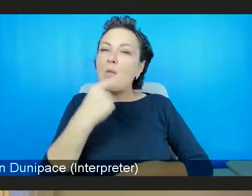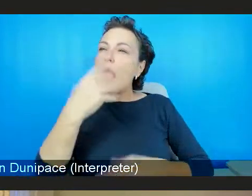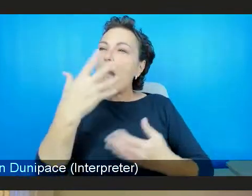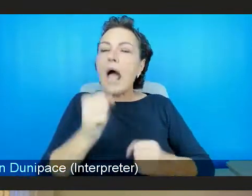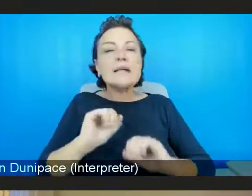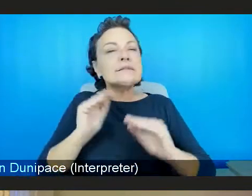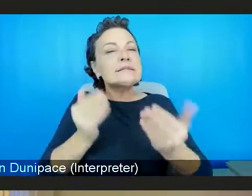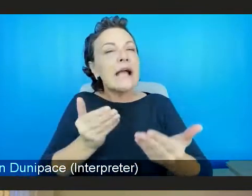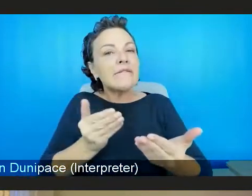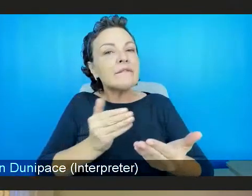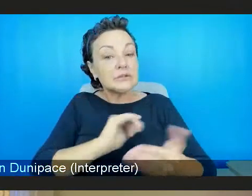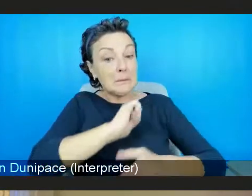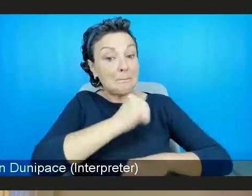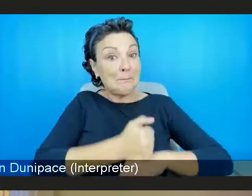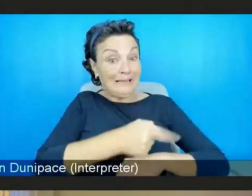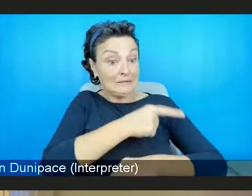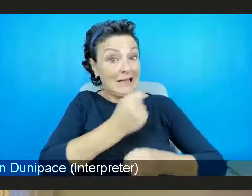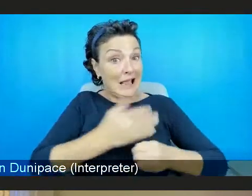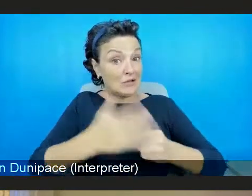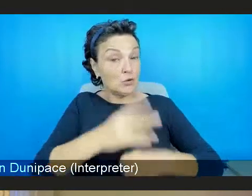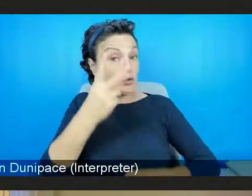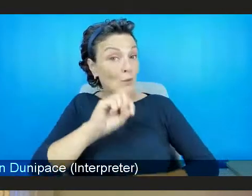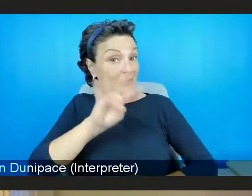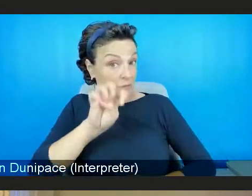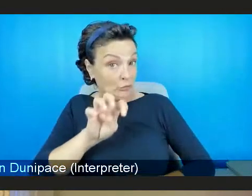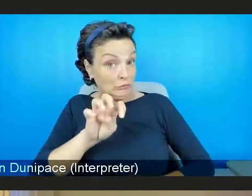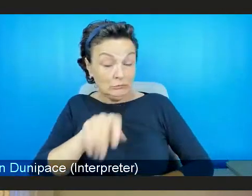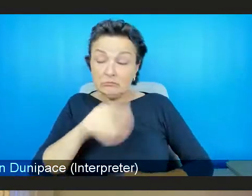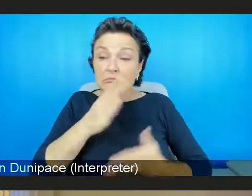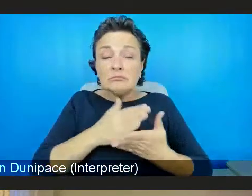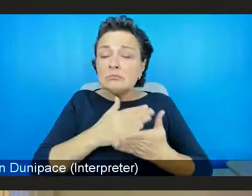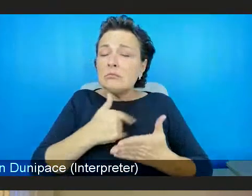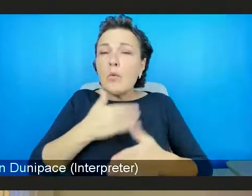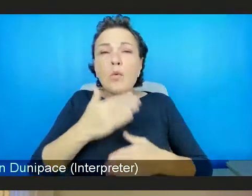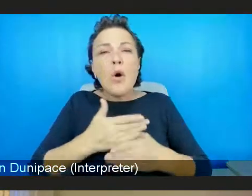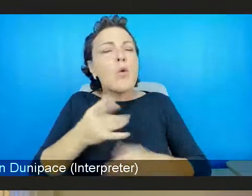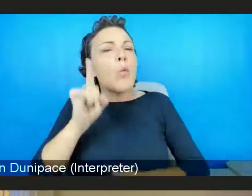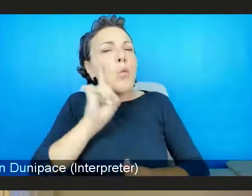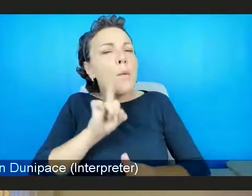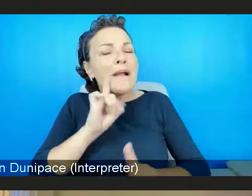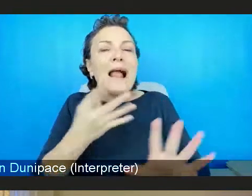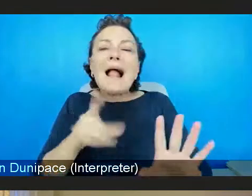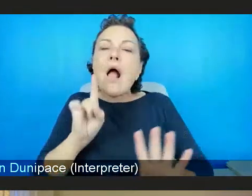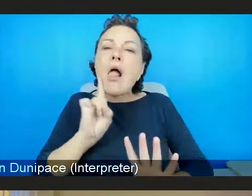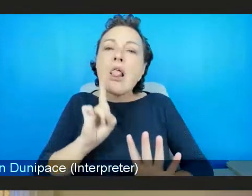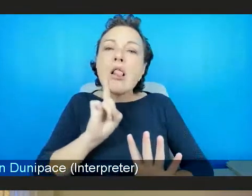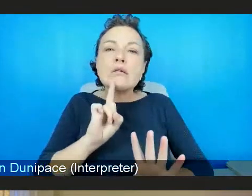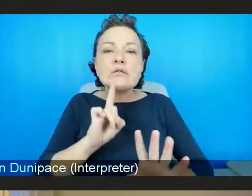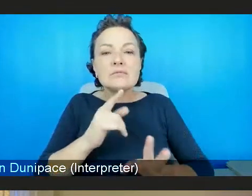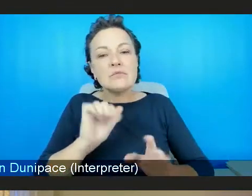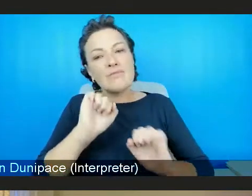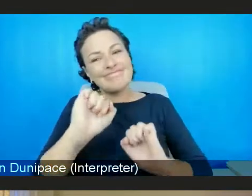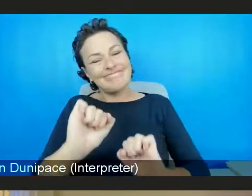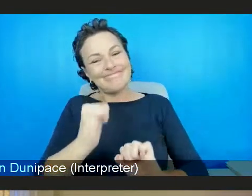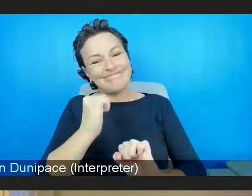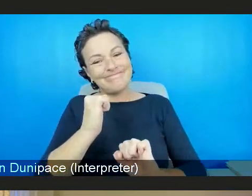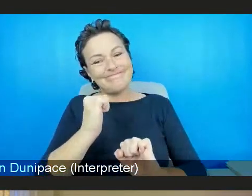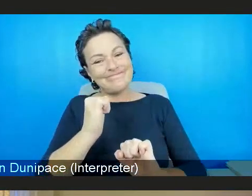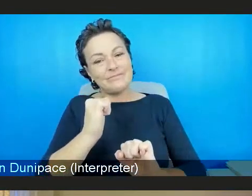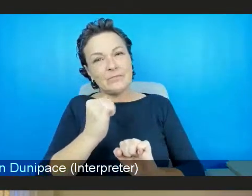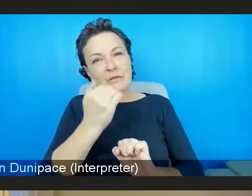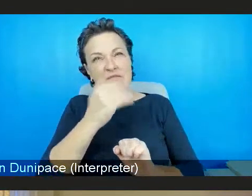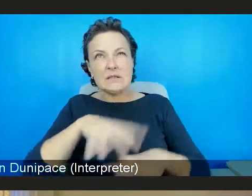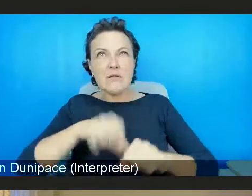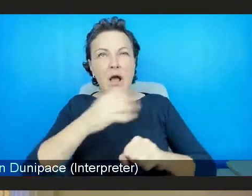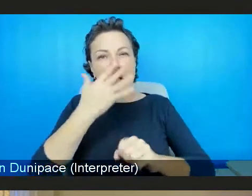Our work has been with women and girls who are over age, over the age of 12, who are from an